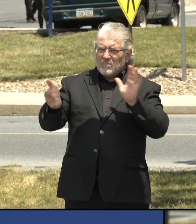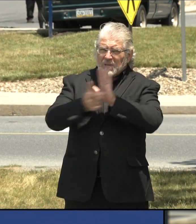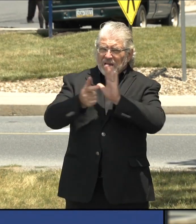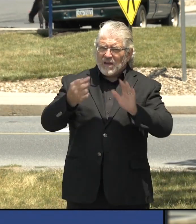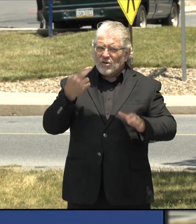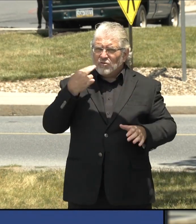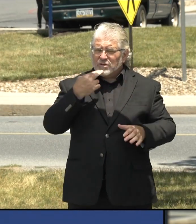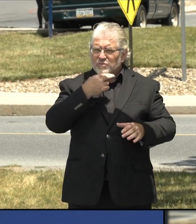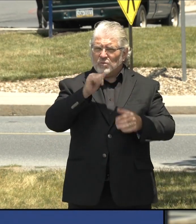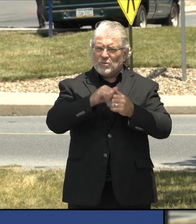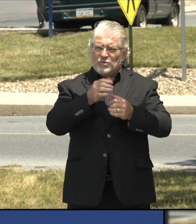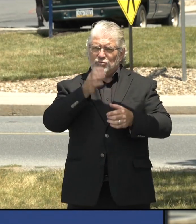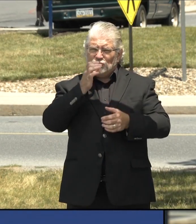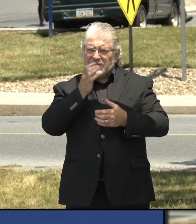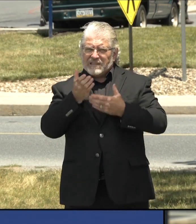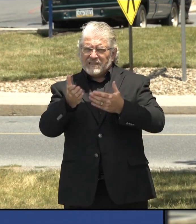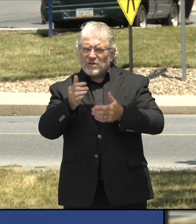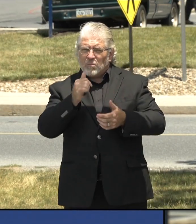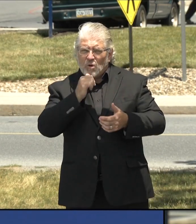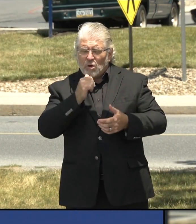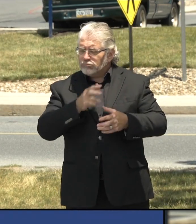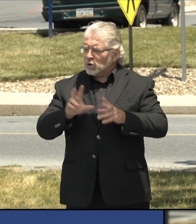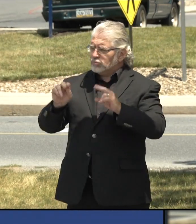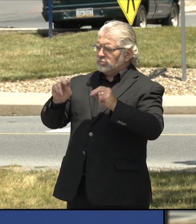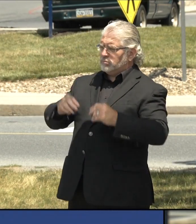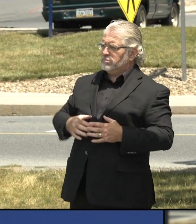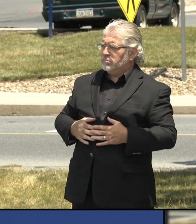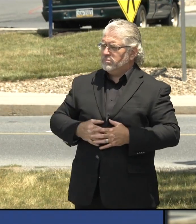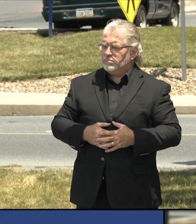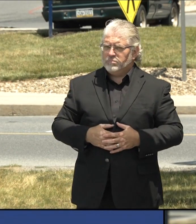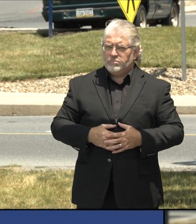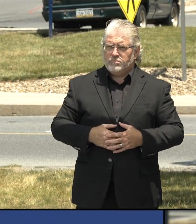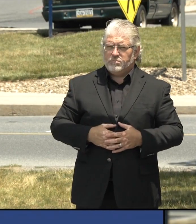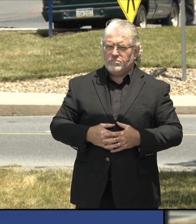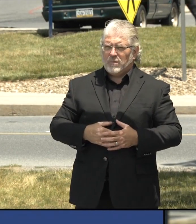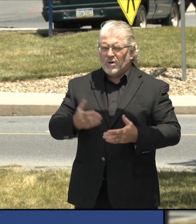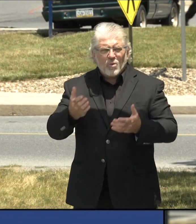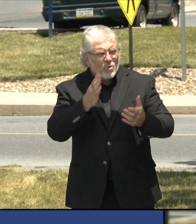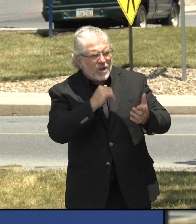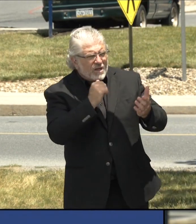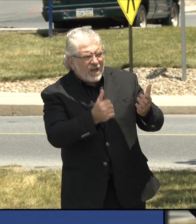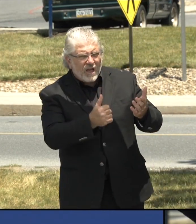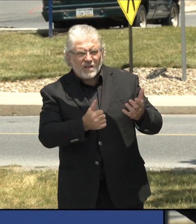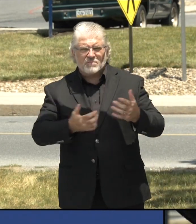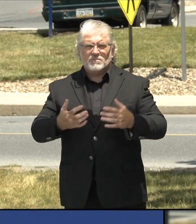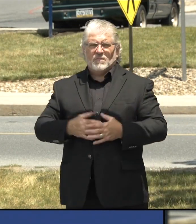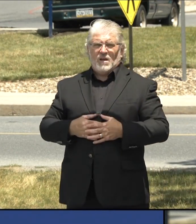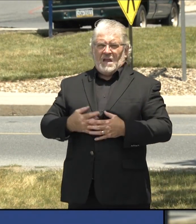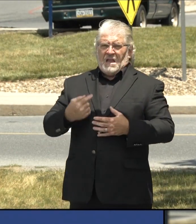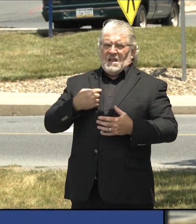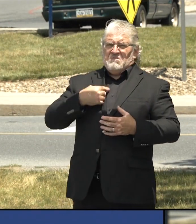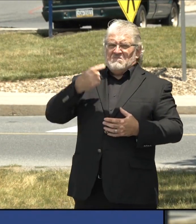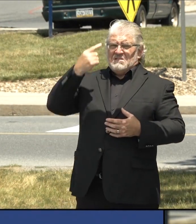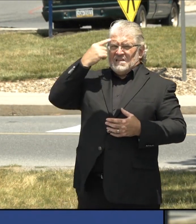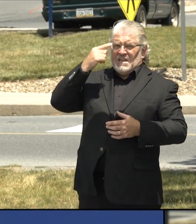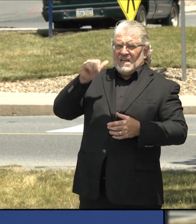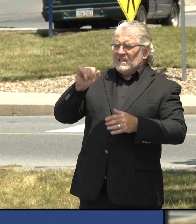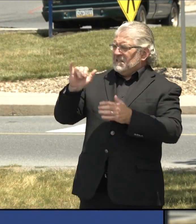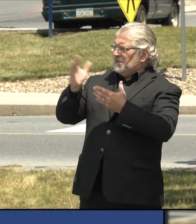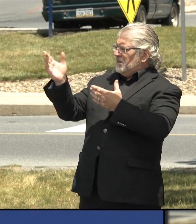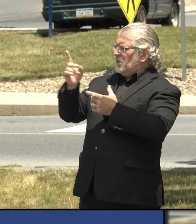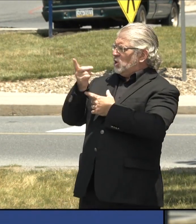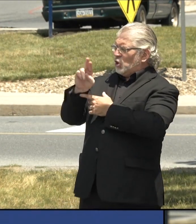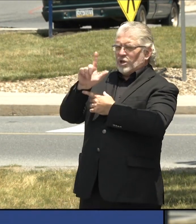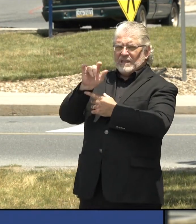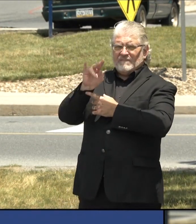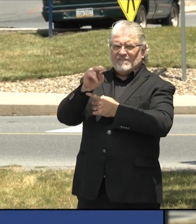Are you considering a statewide? No, no. Well, because I think, I think as Dr Levine said this right